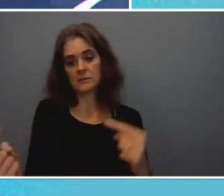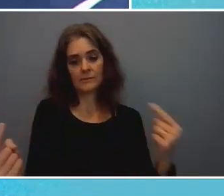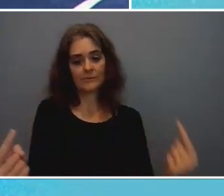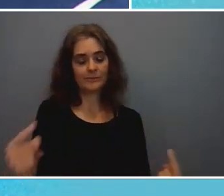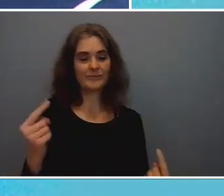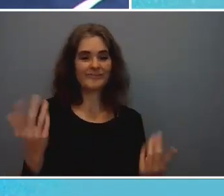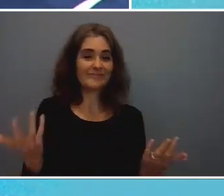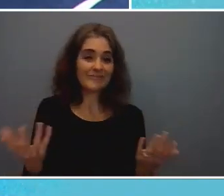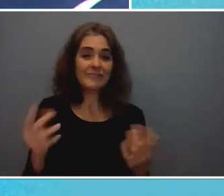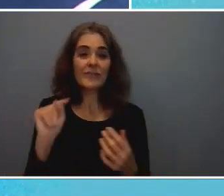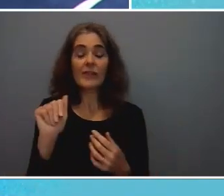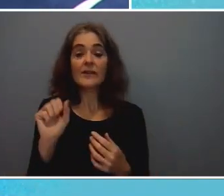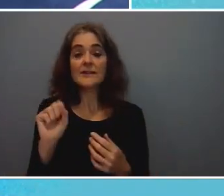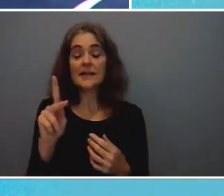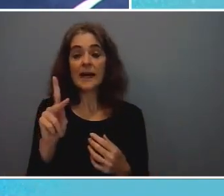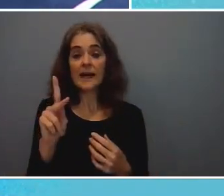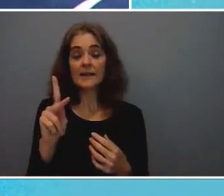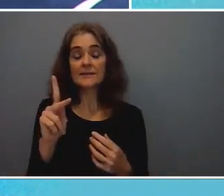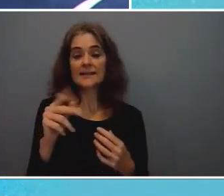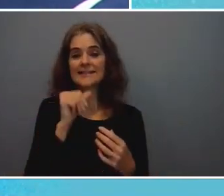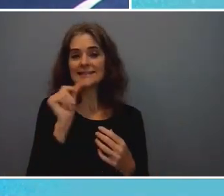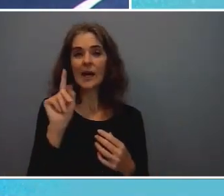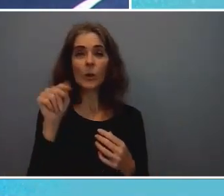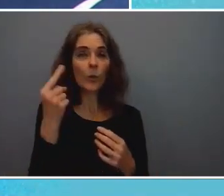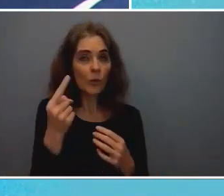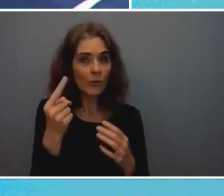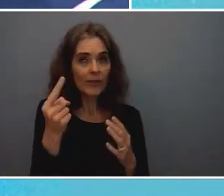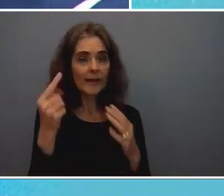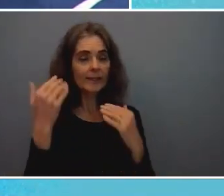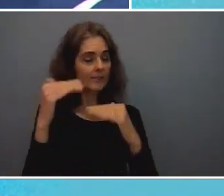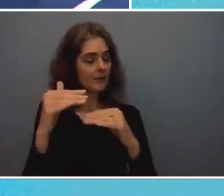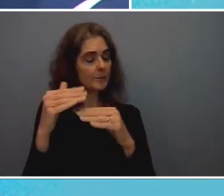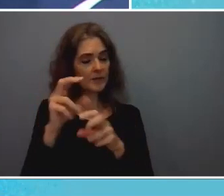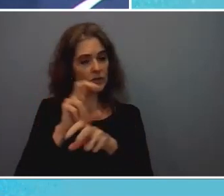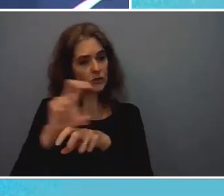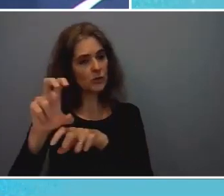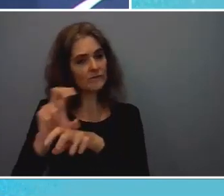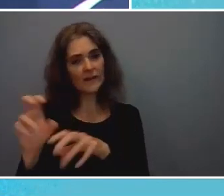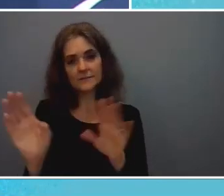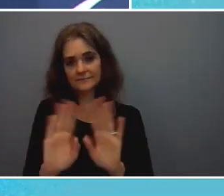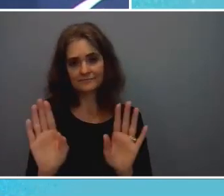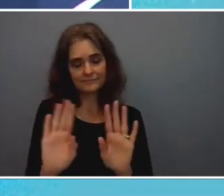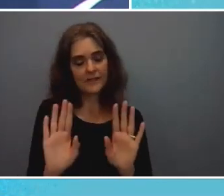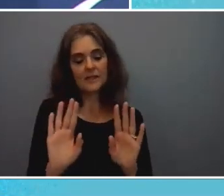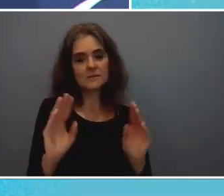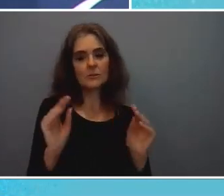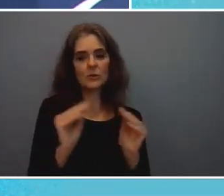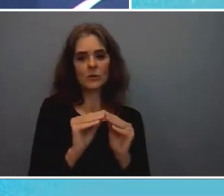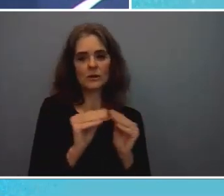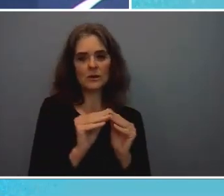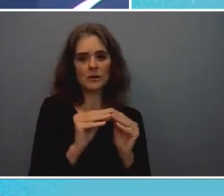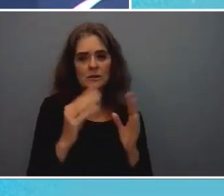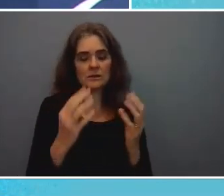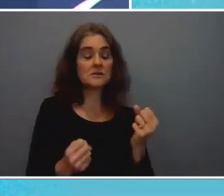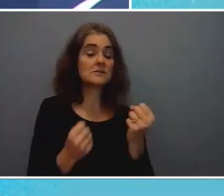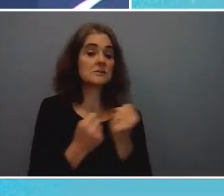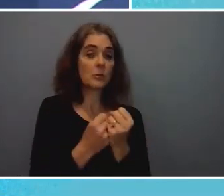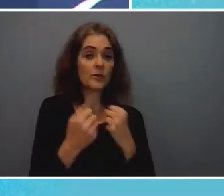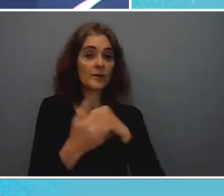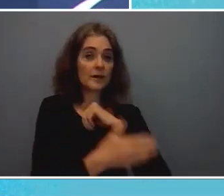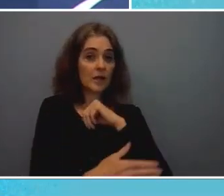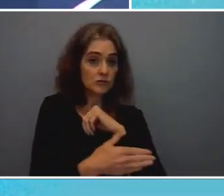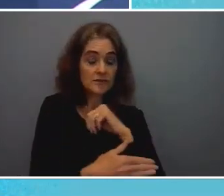just about investment either it's about you know supporting countries change their